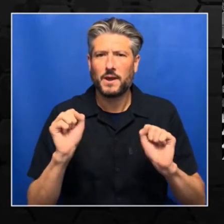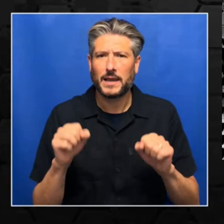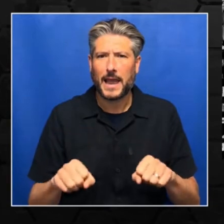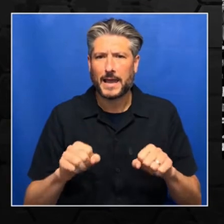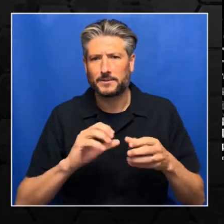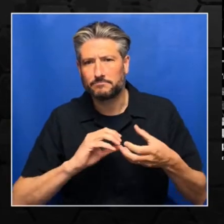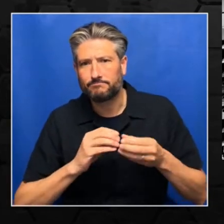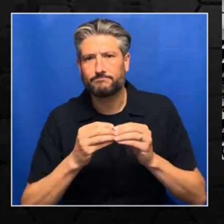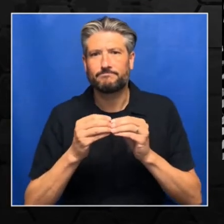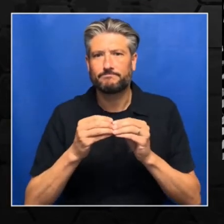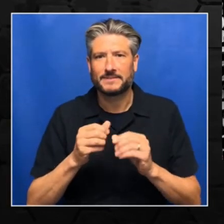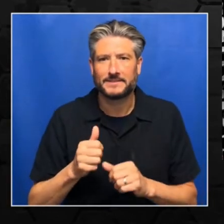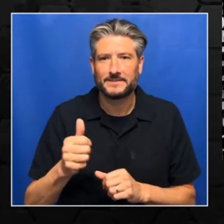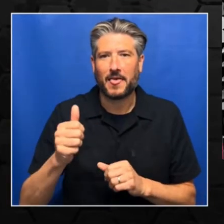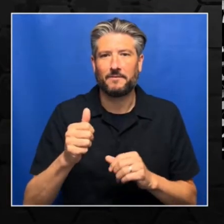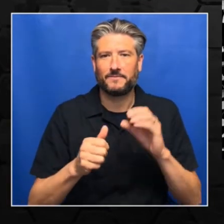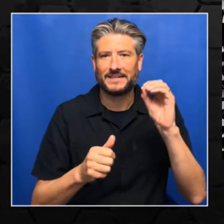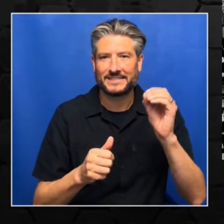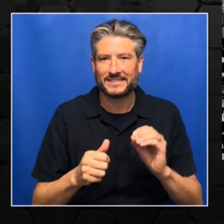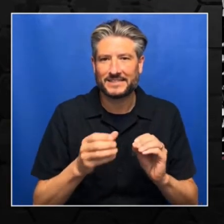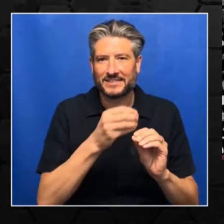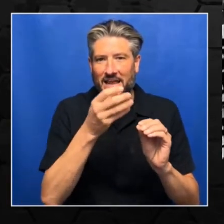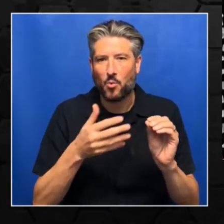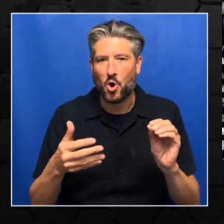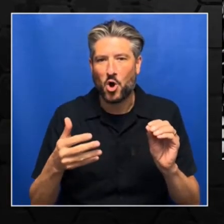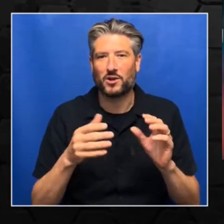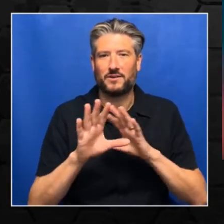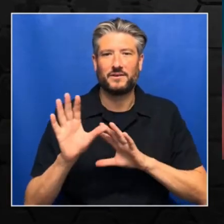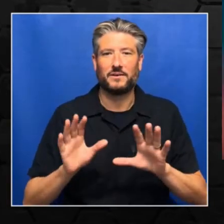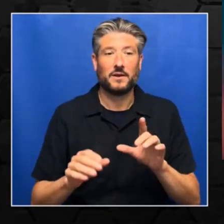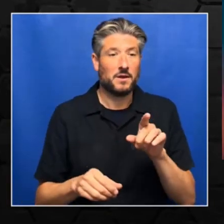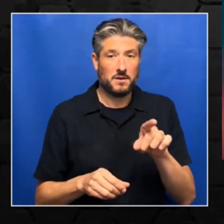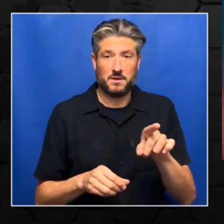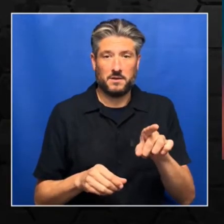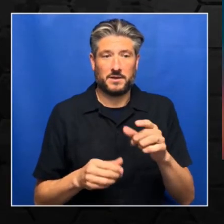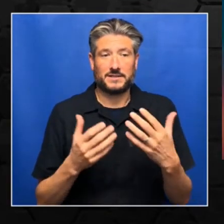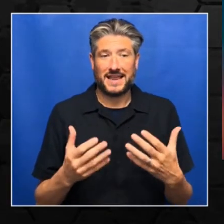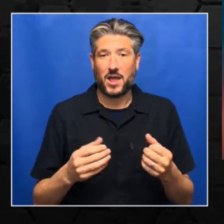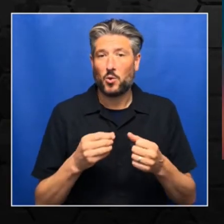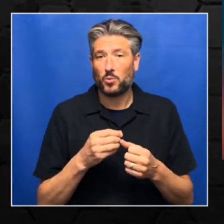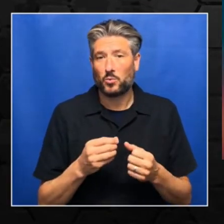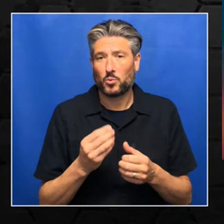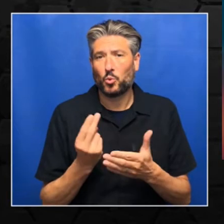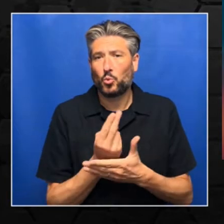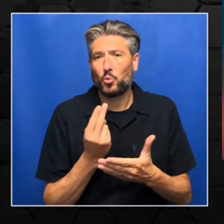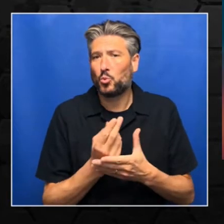We are going to use Microsoft Learn's PyTorch Fundamental course.